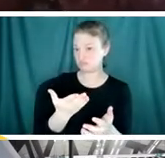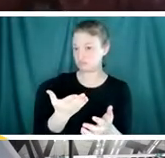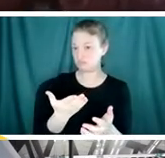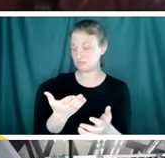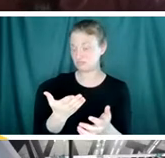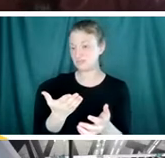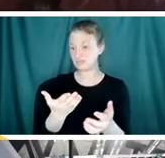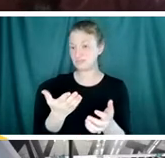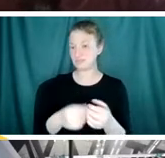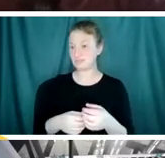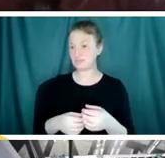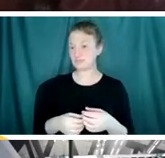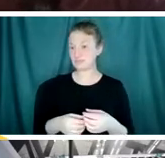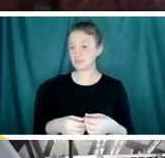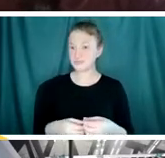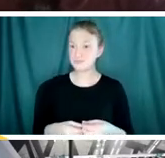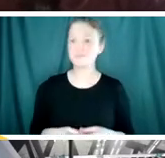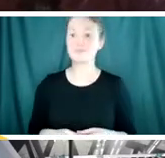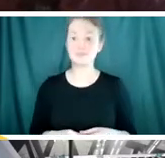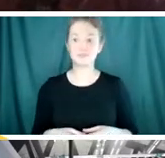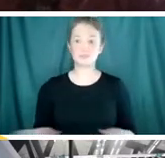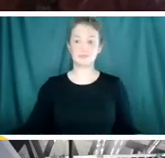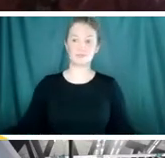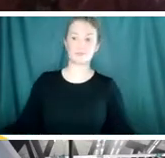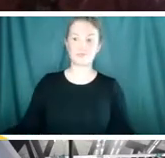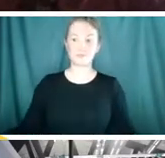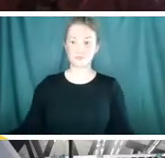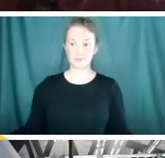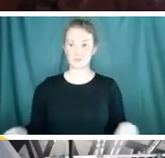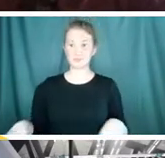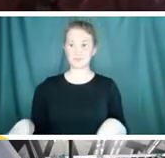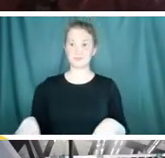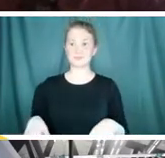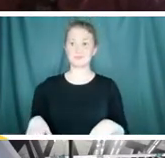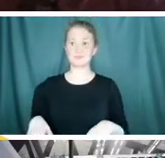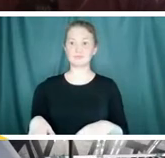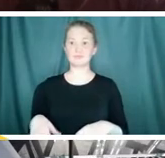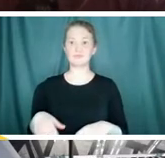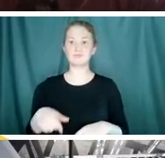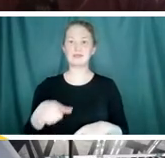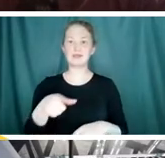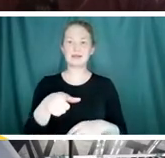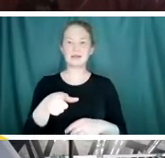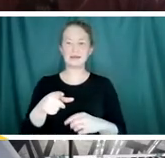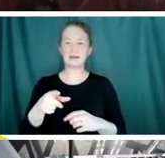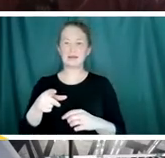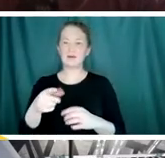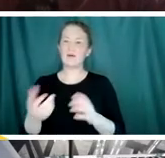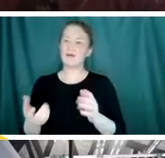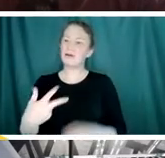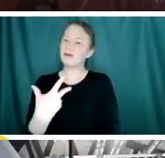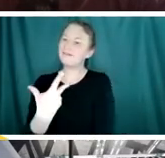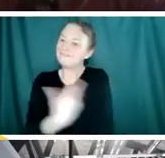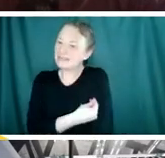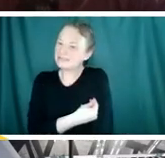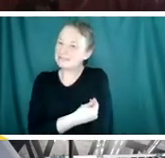this, the last one is, is a bit of a misnomer because again, getting vaccinated doesn't give you